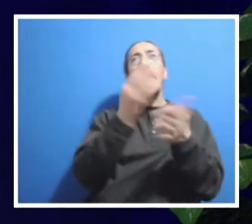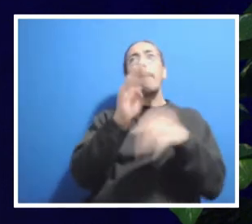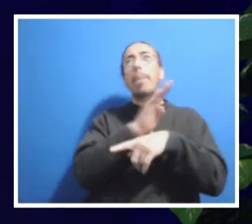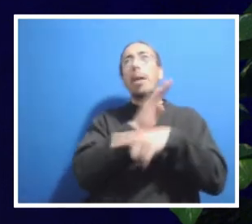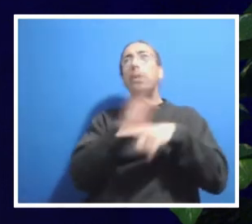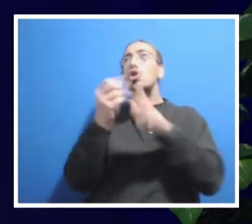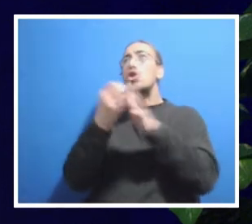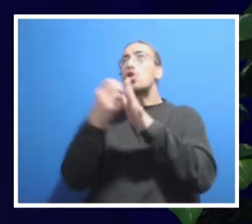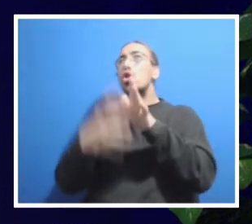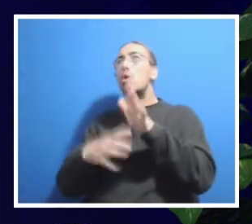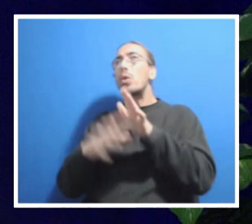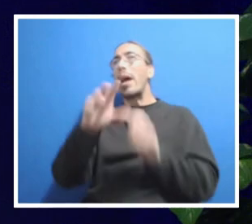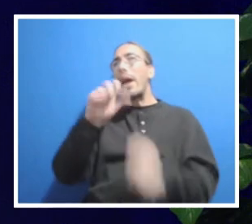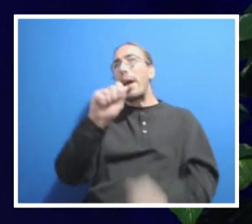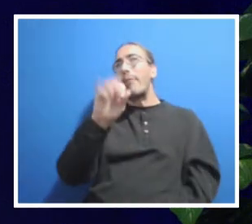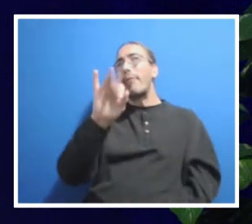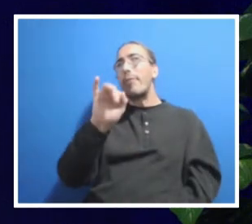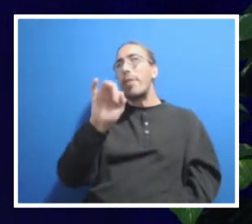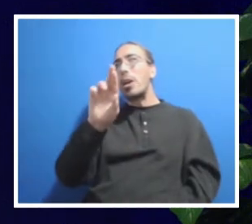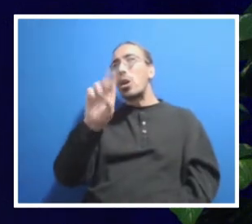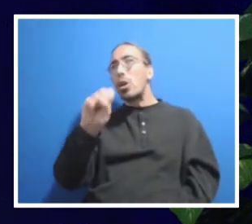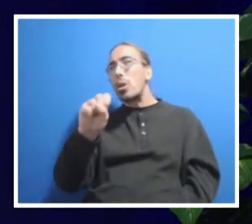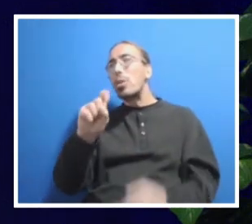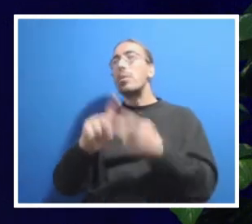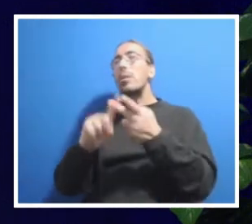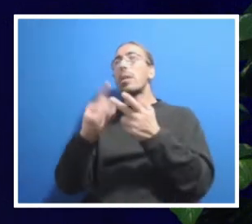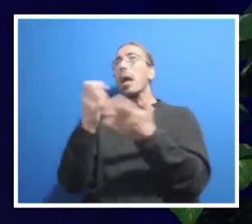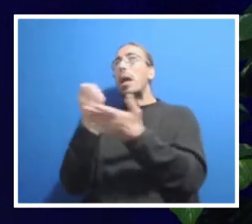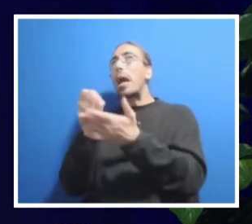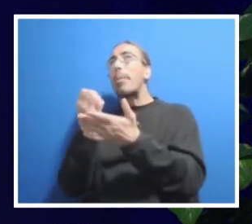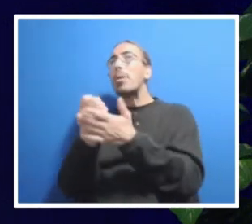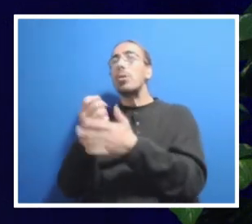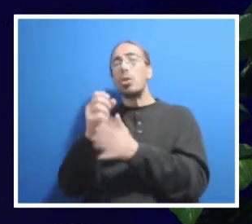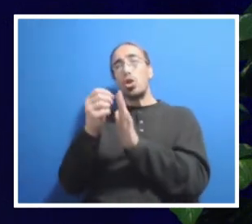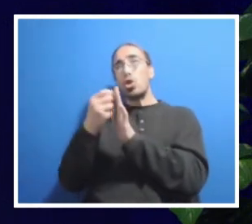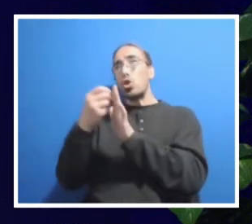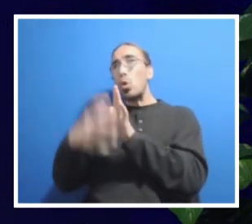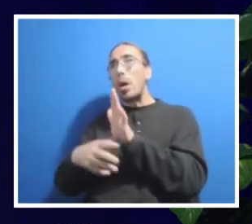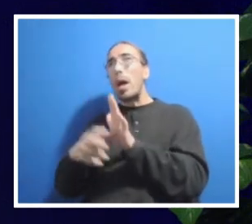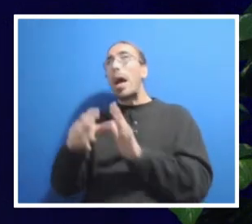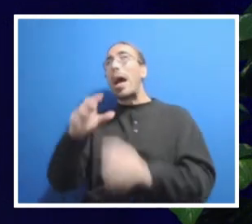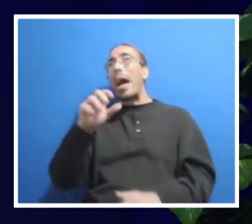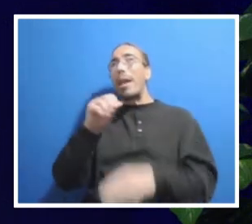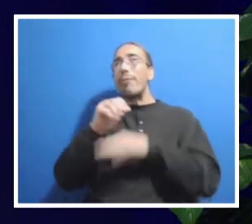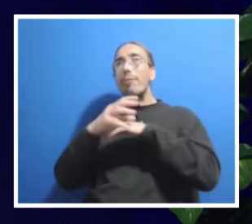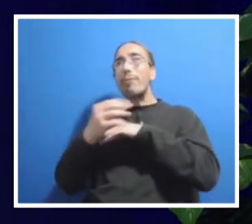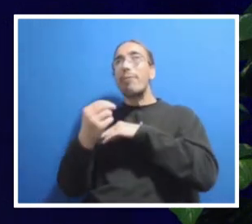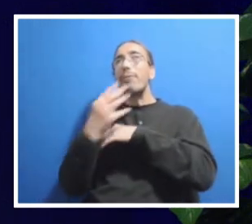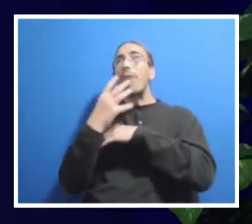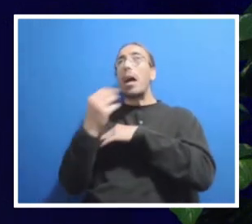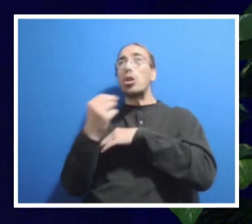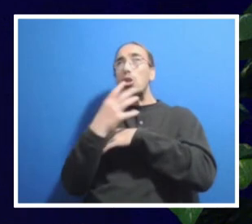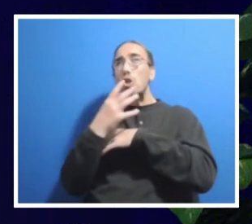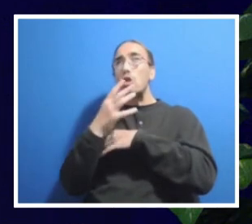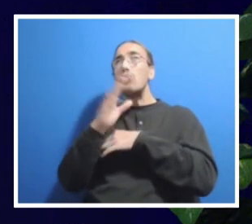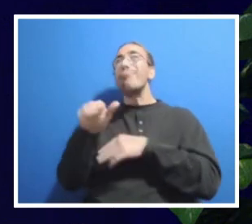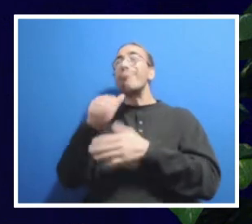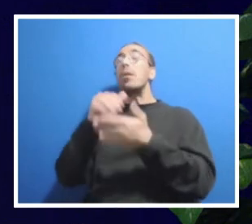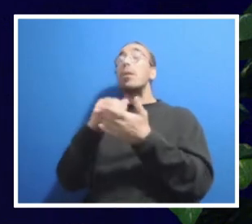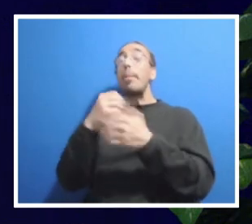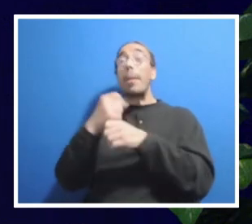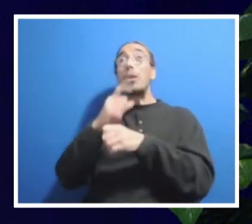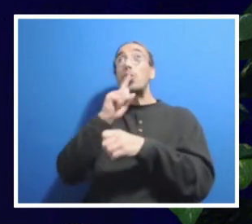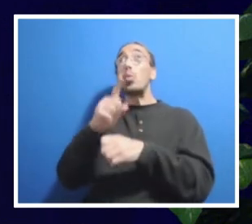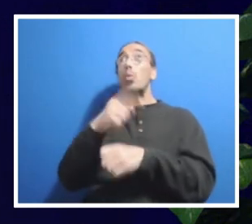academics, the staff advisory council, faculty senate, really to make sure everybody knows what the challenge is before